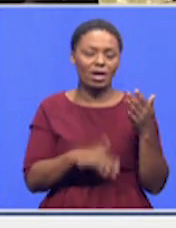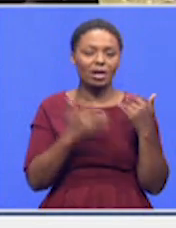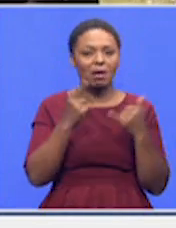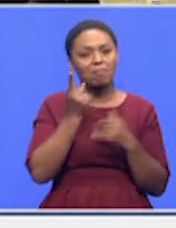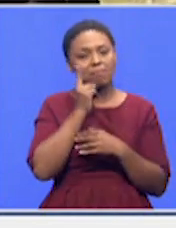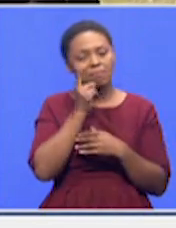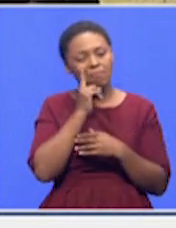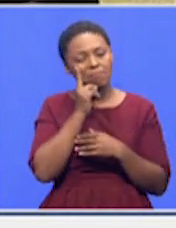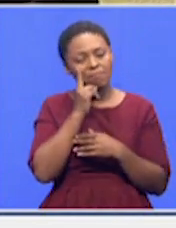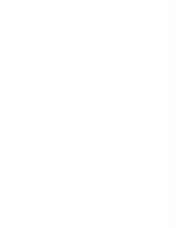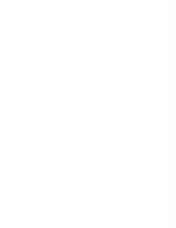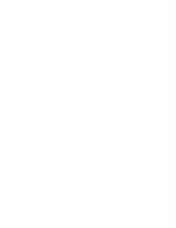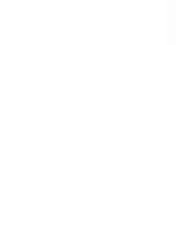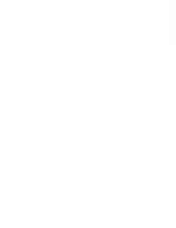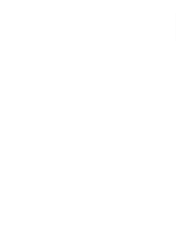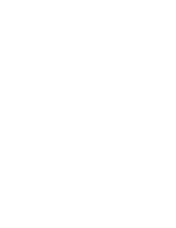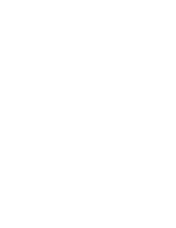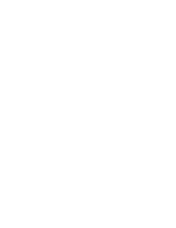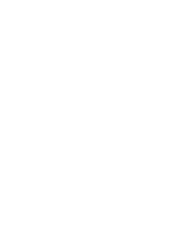on that SOPA as well.